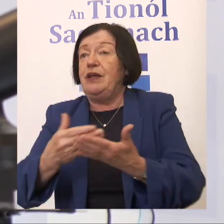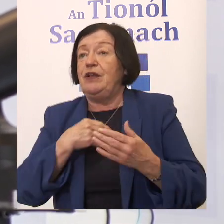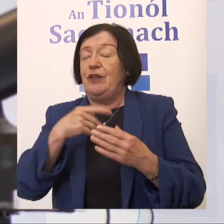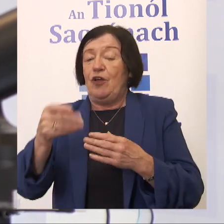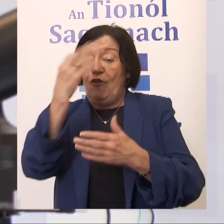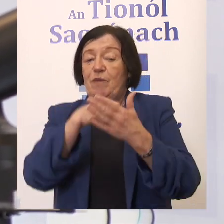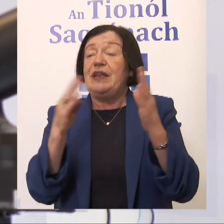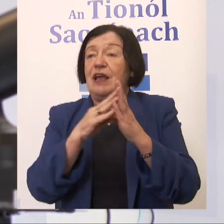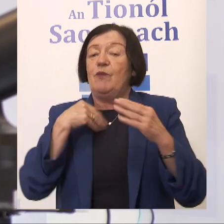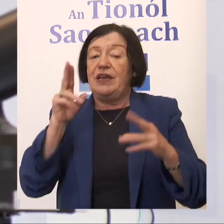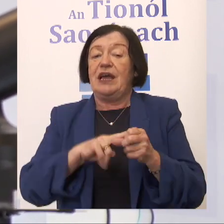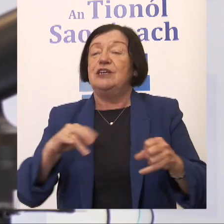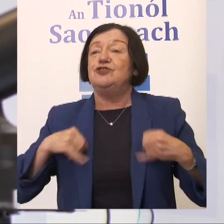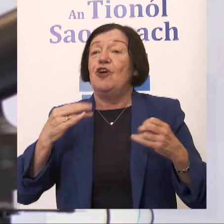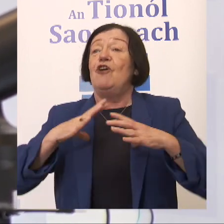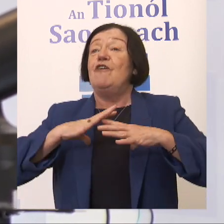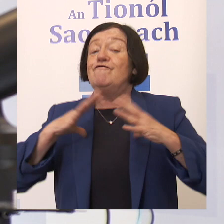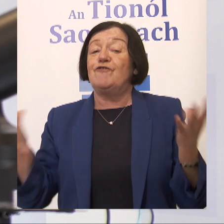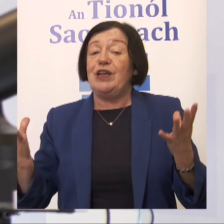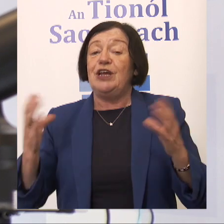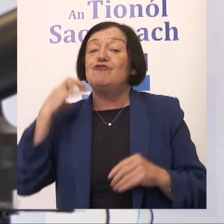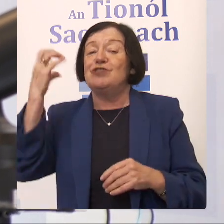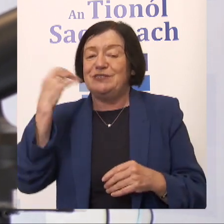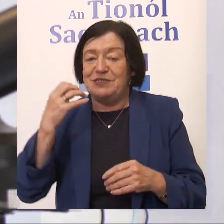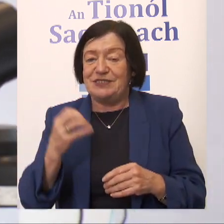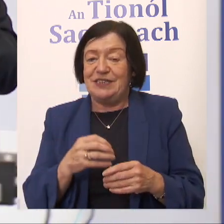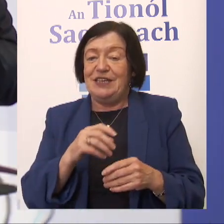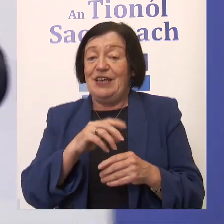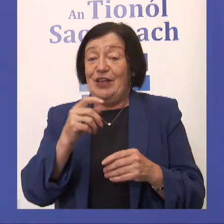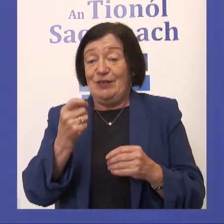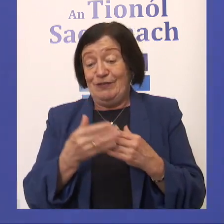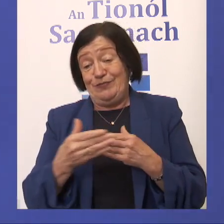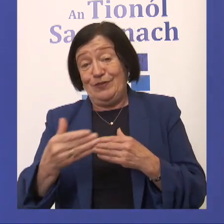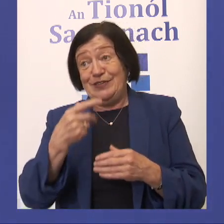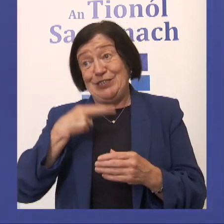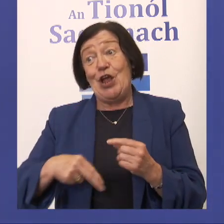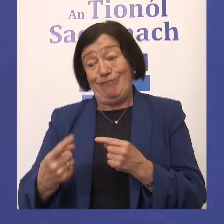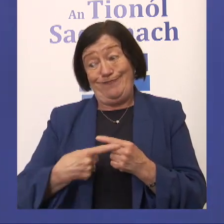And we can enjoy a free Christmas, which isn't too far away around the corner.